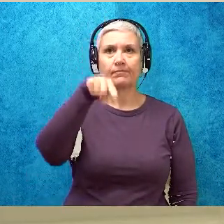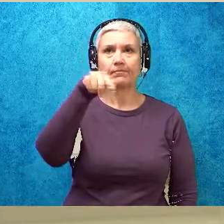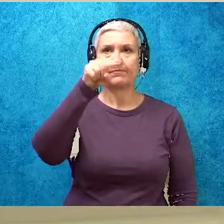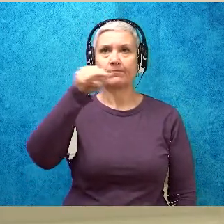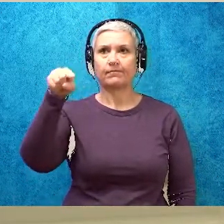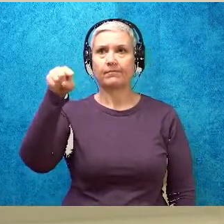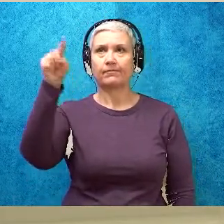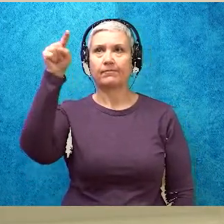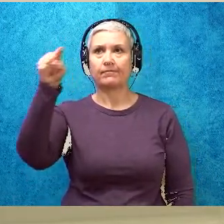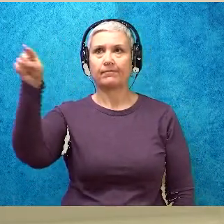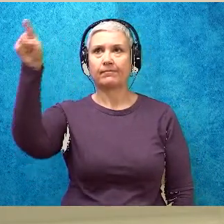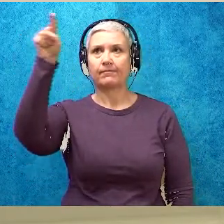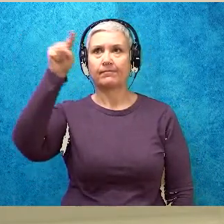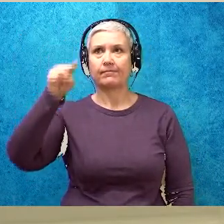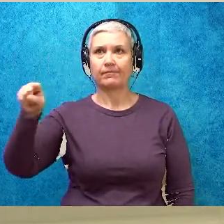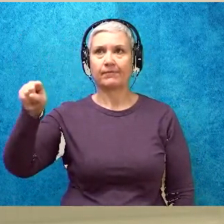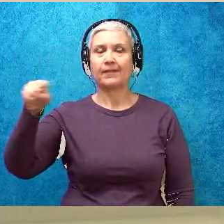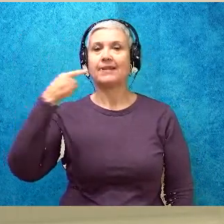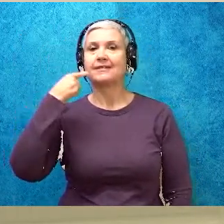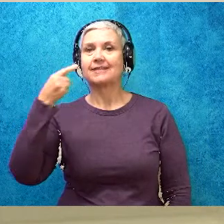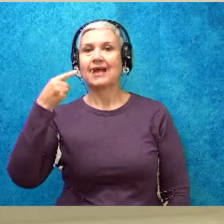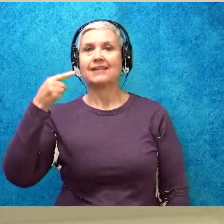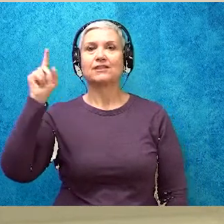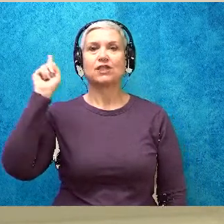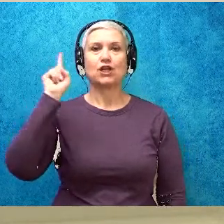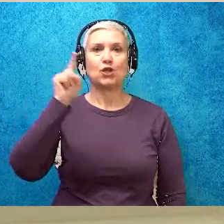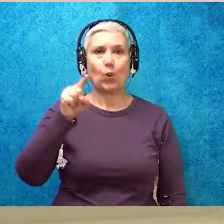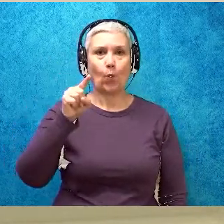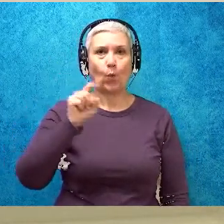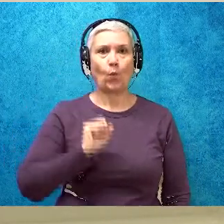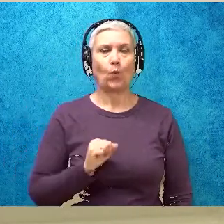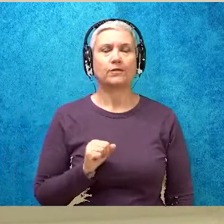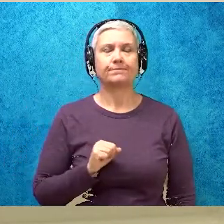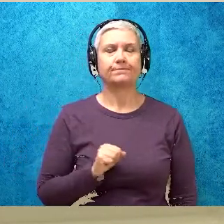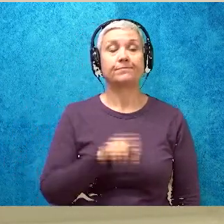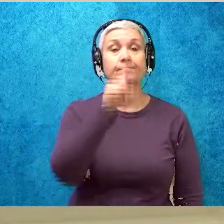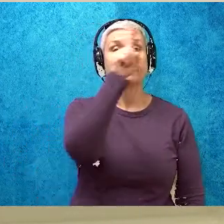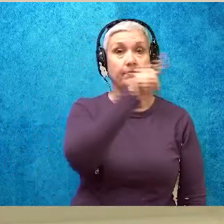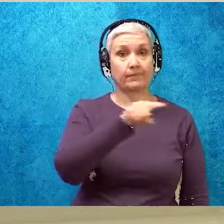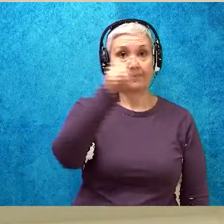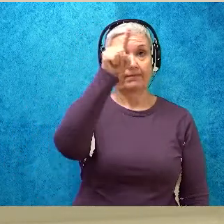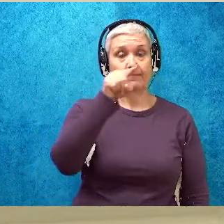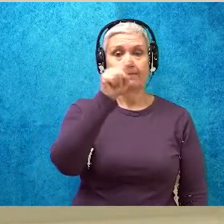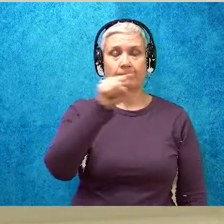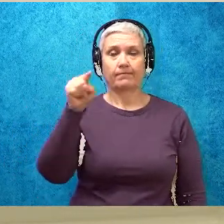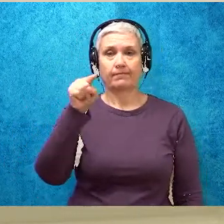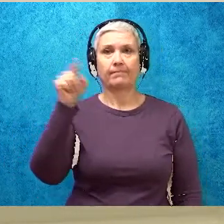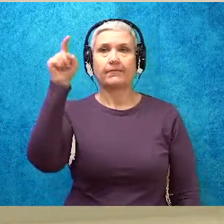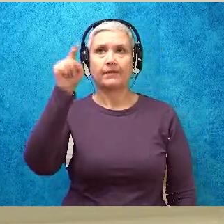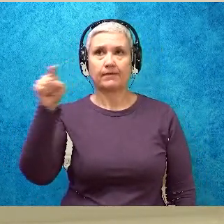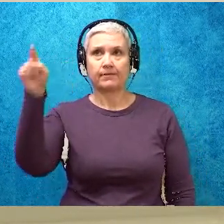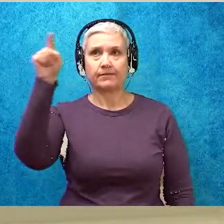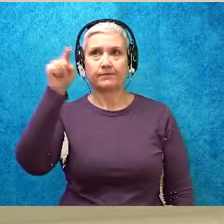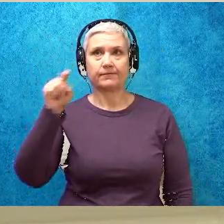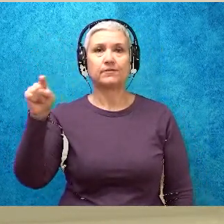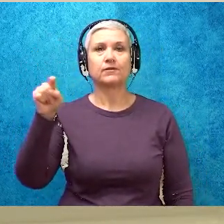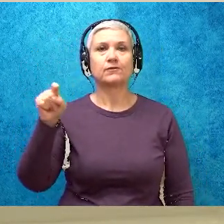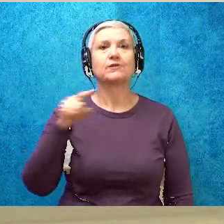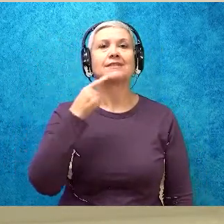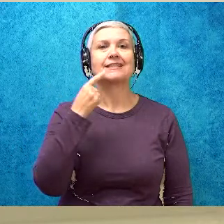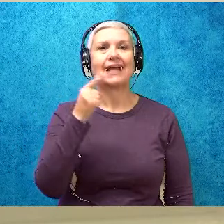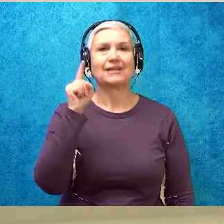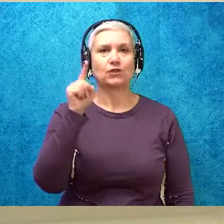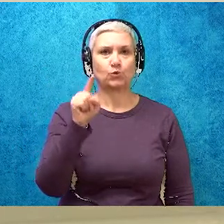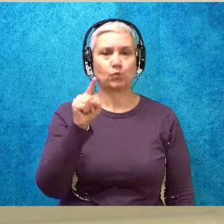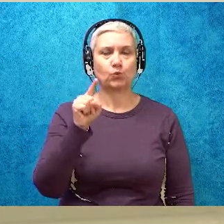E says U. Say it with me. U blank E says U.